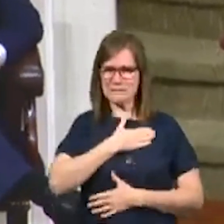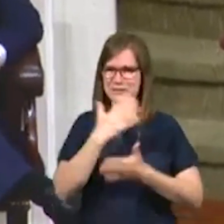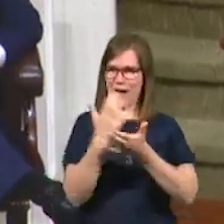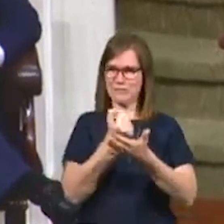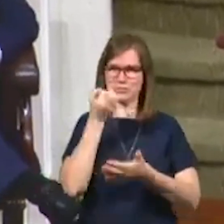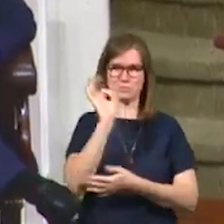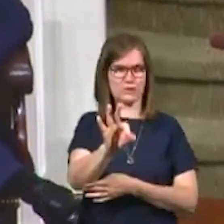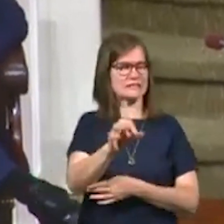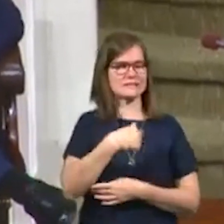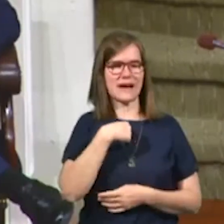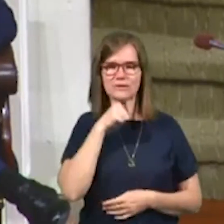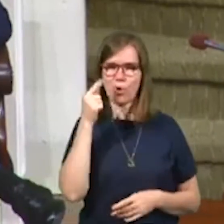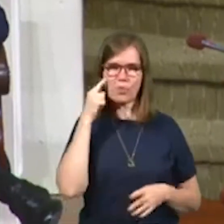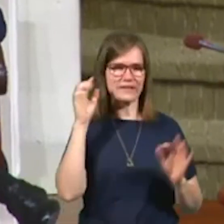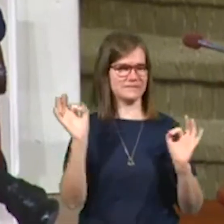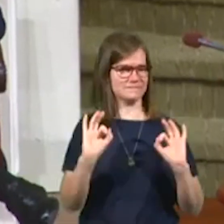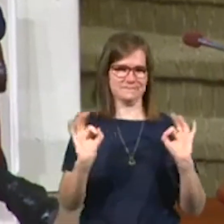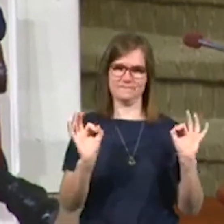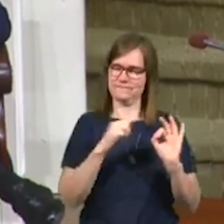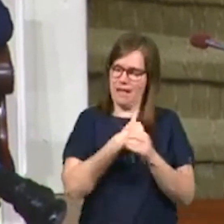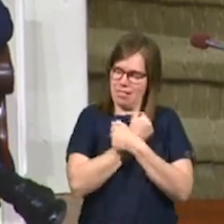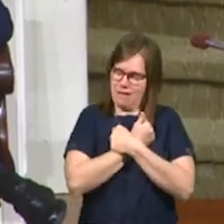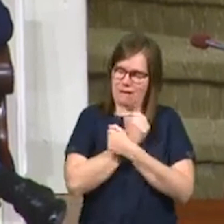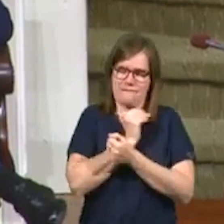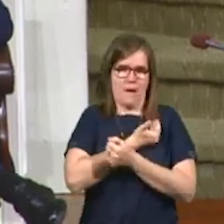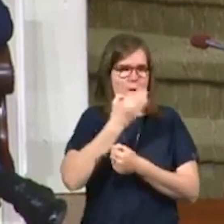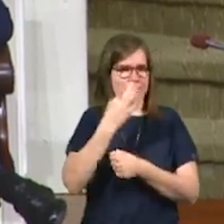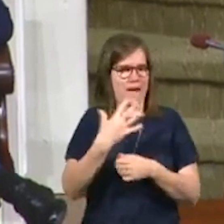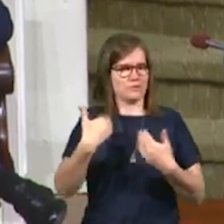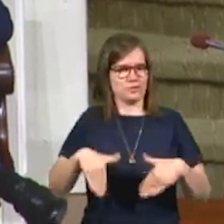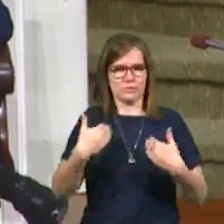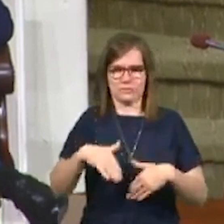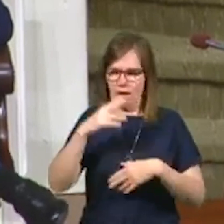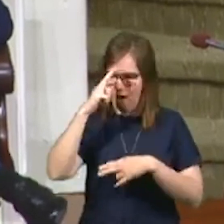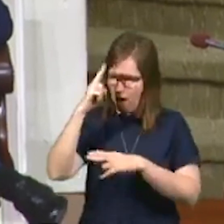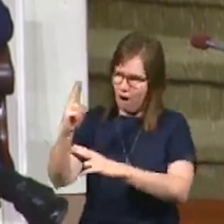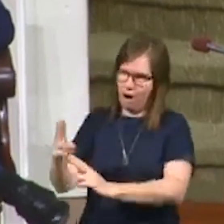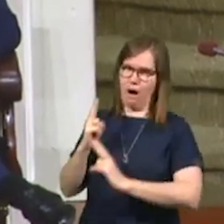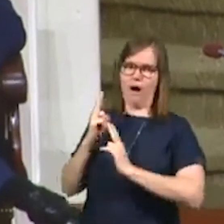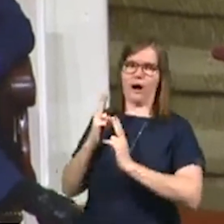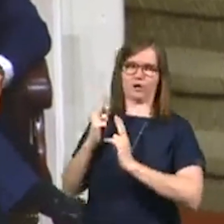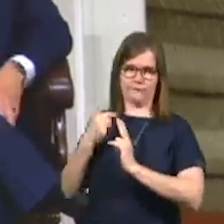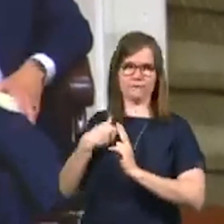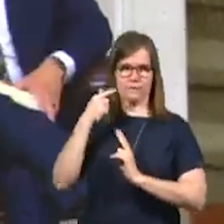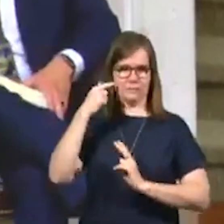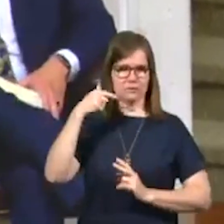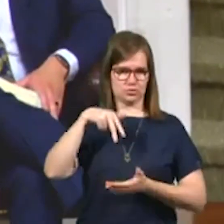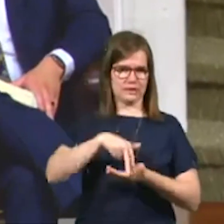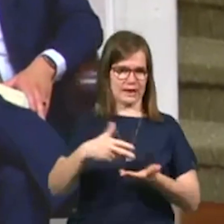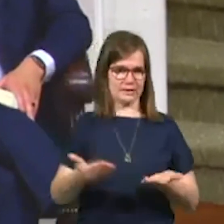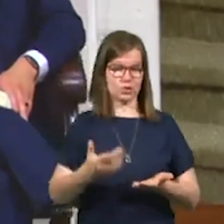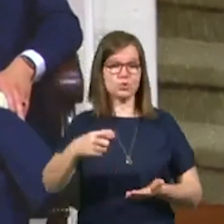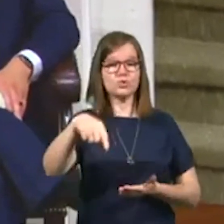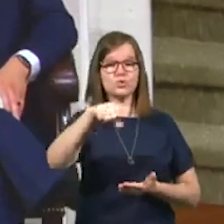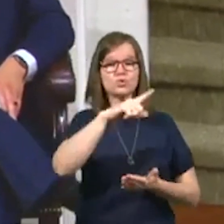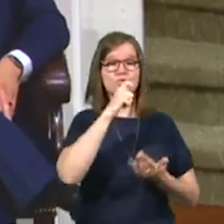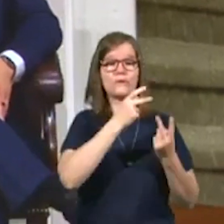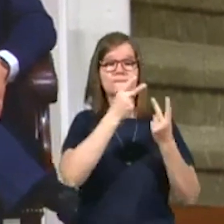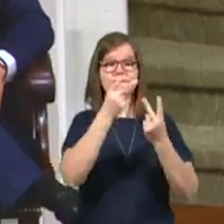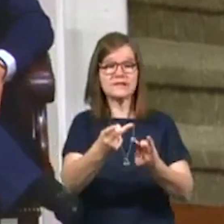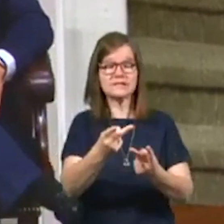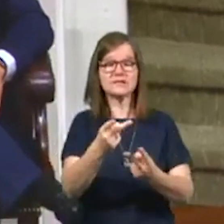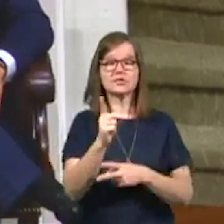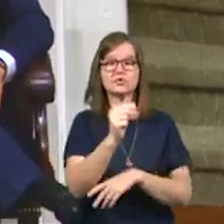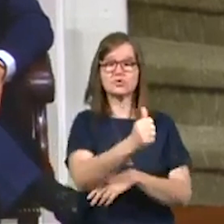never take it lightly. I love our pastor very much. It's an honor for me to stand here. Those of you that are visiting, please do